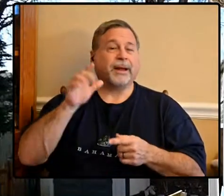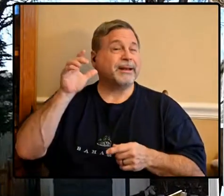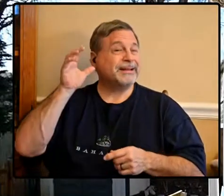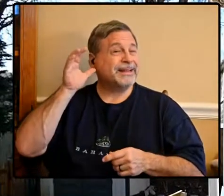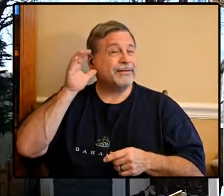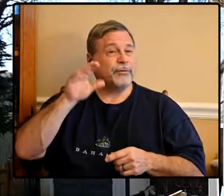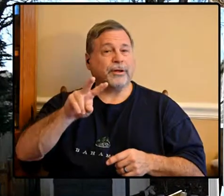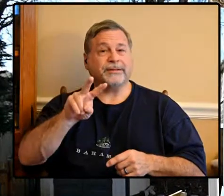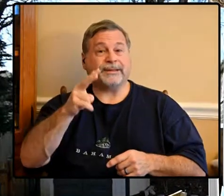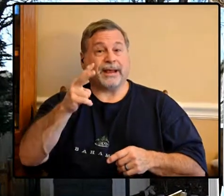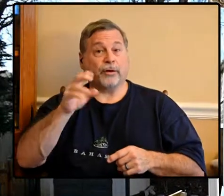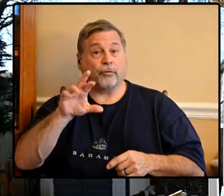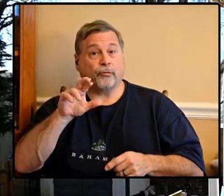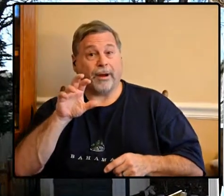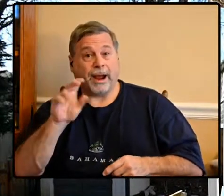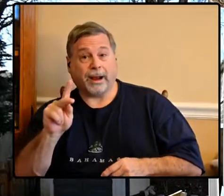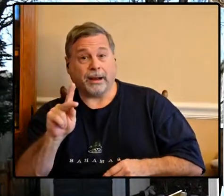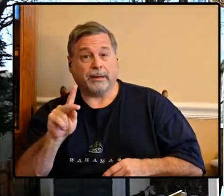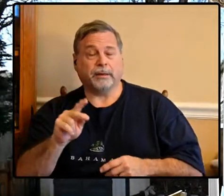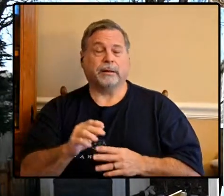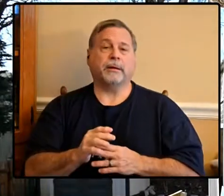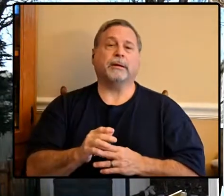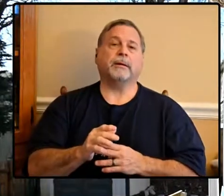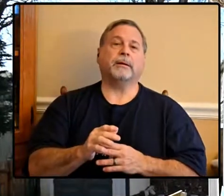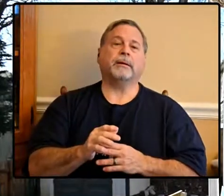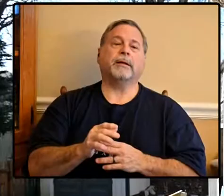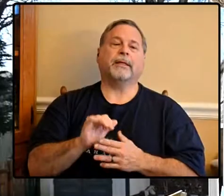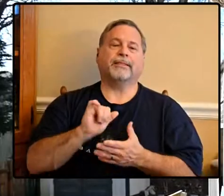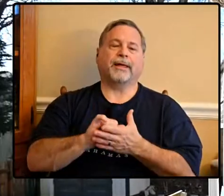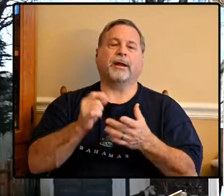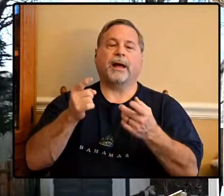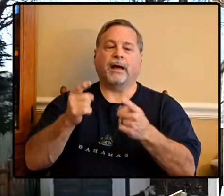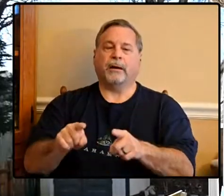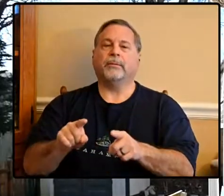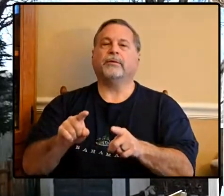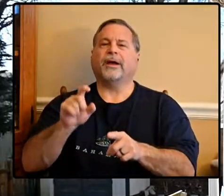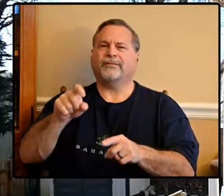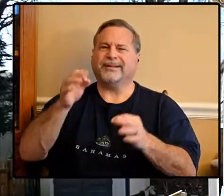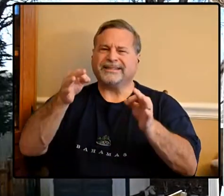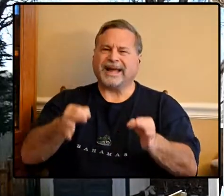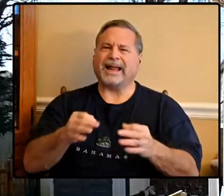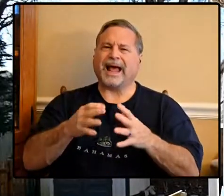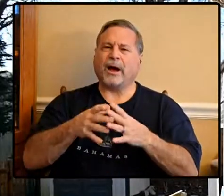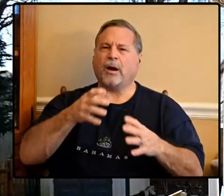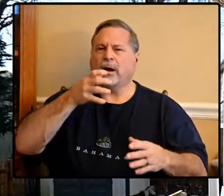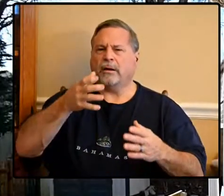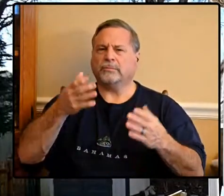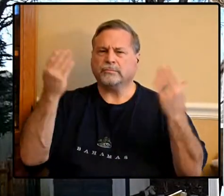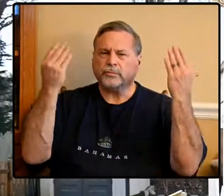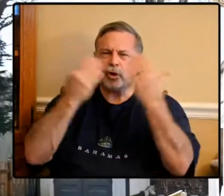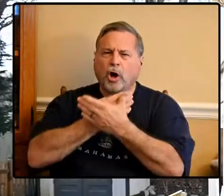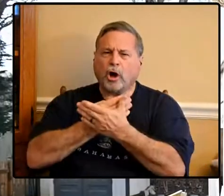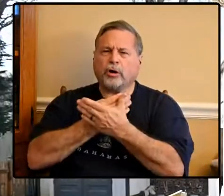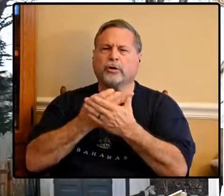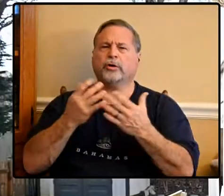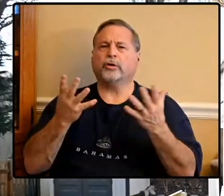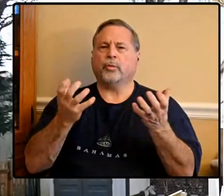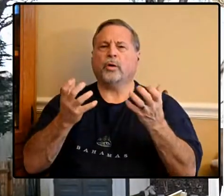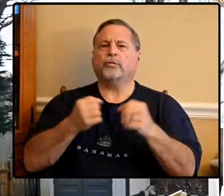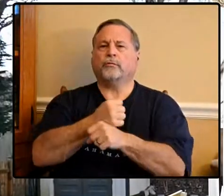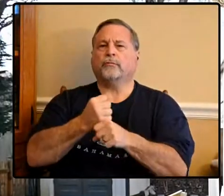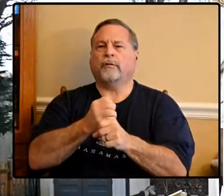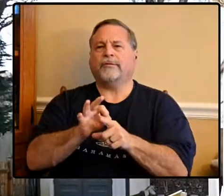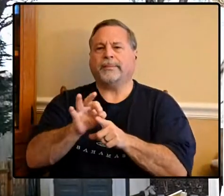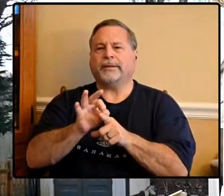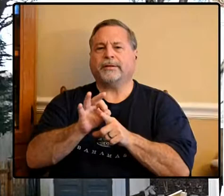crack second crack is gonna come out and at that point you have to determine how dark you want your beans so you just have to pay